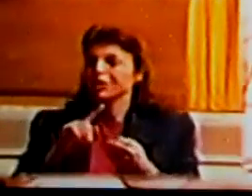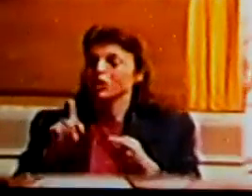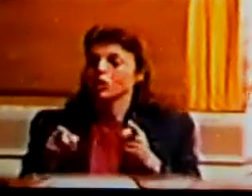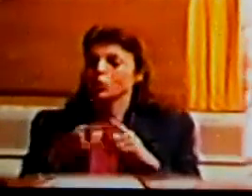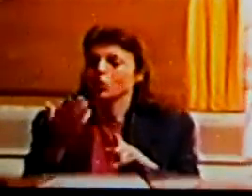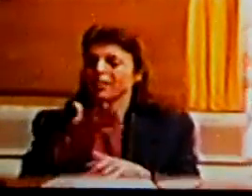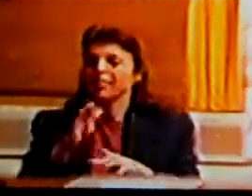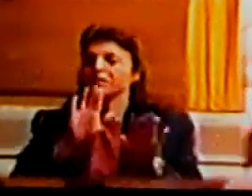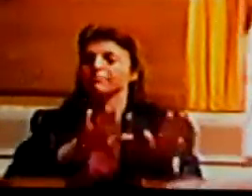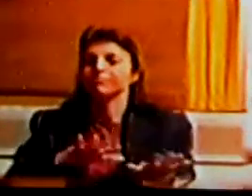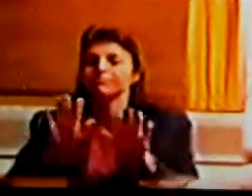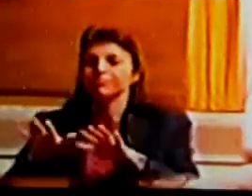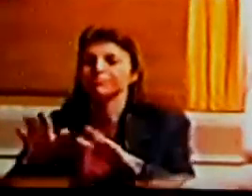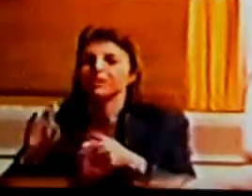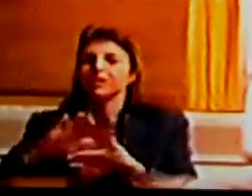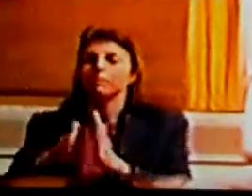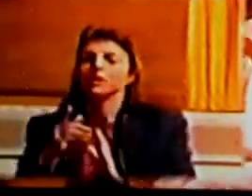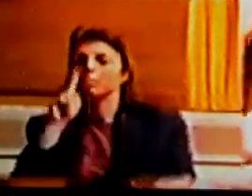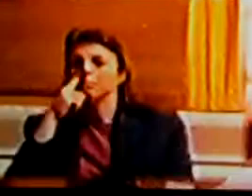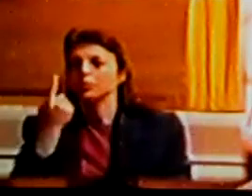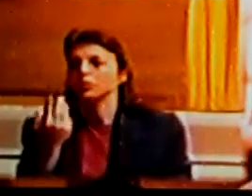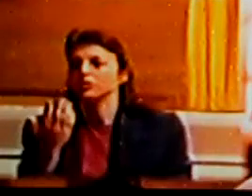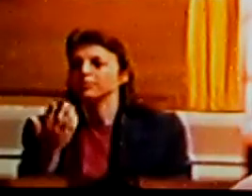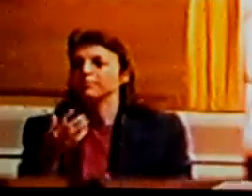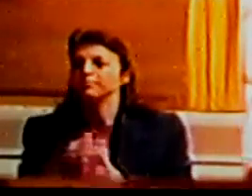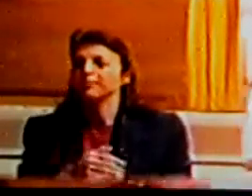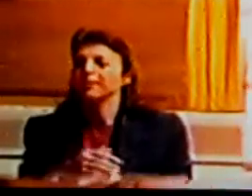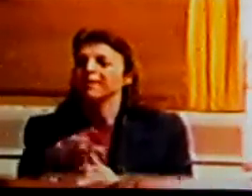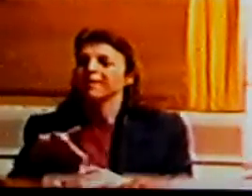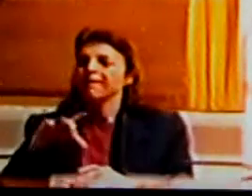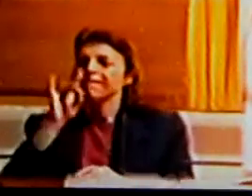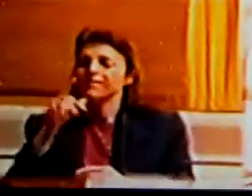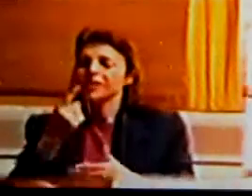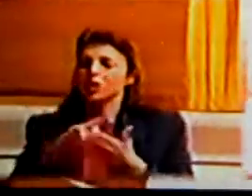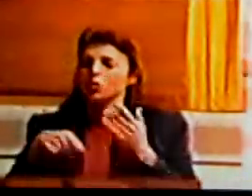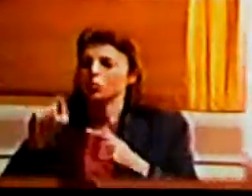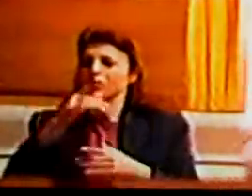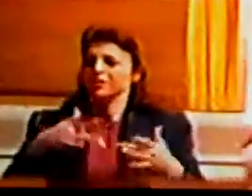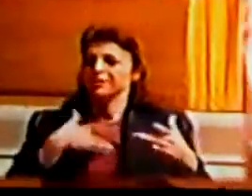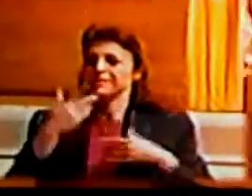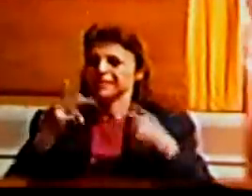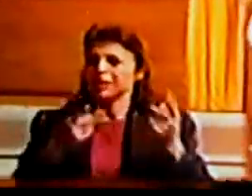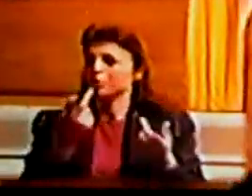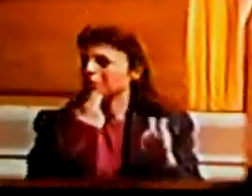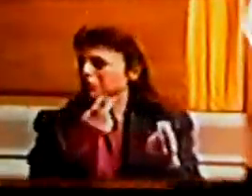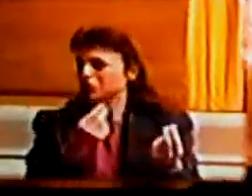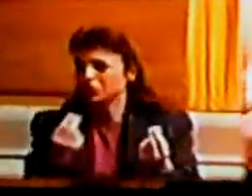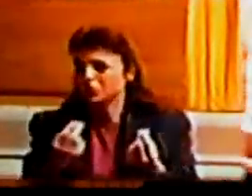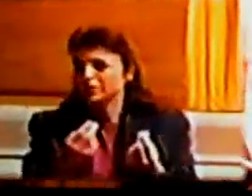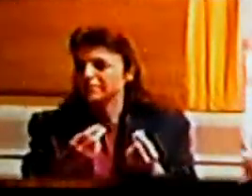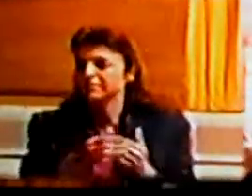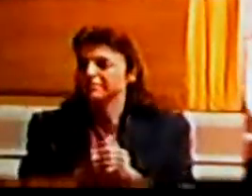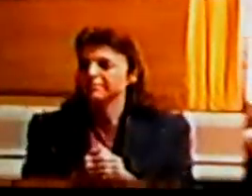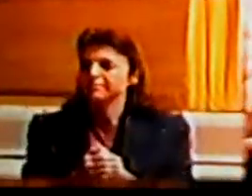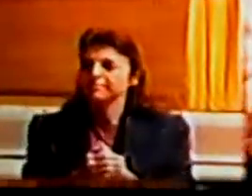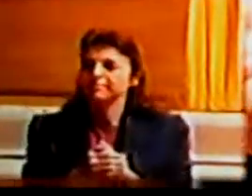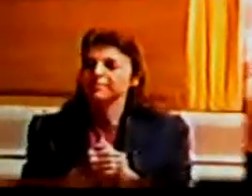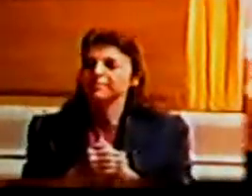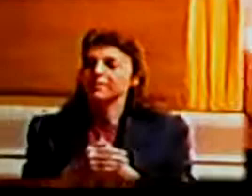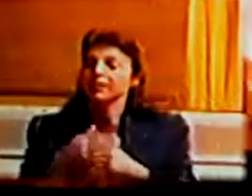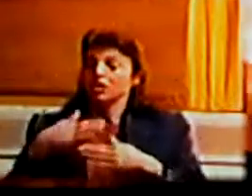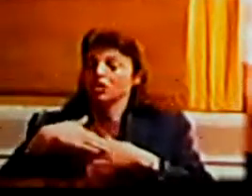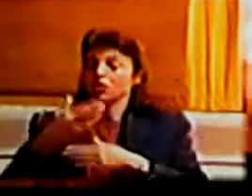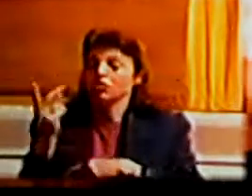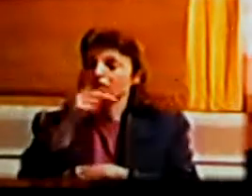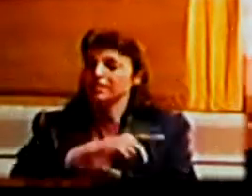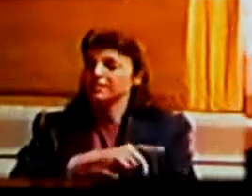bored well you want to find out what they're doing and several of the things that i'm going to discuss with you the rest of the day are some of the things that